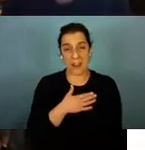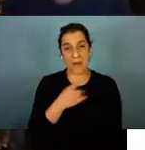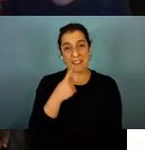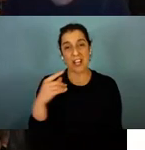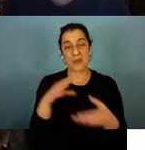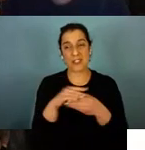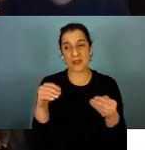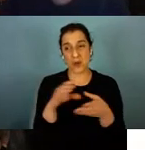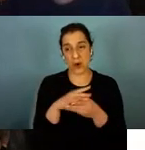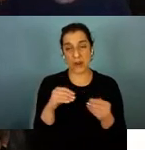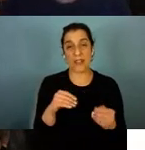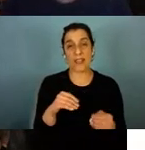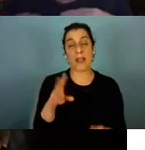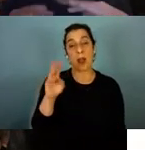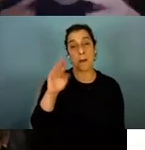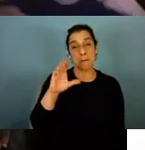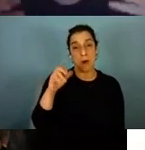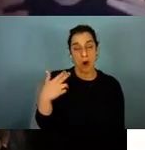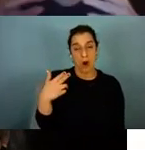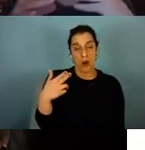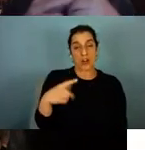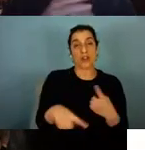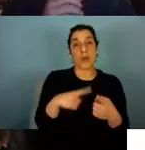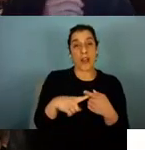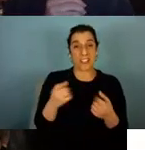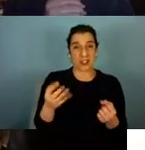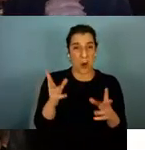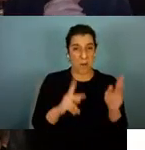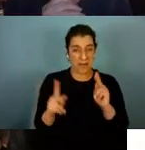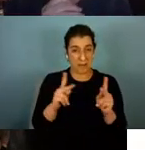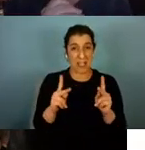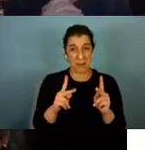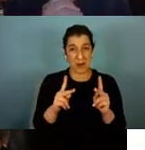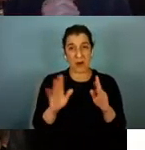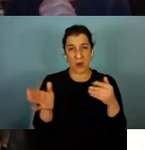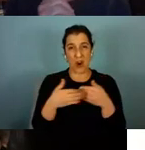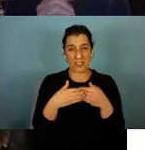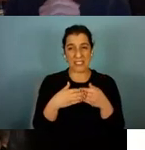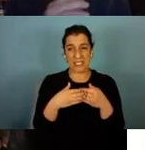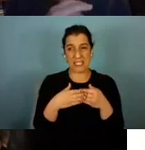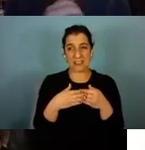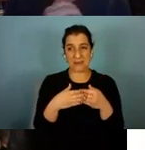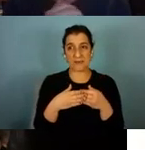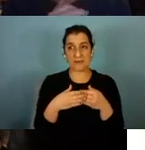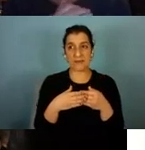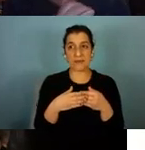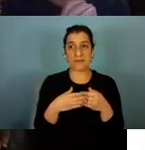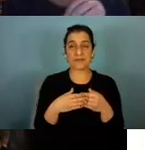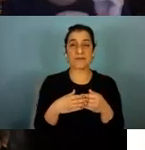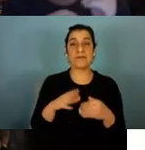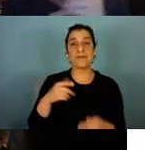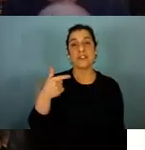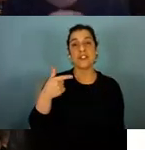in march when so many people went into quarantine um gene myrus